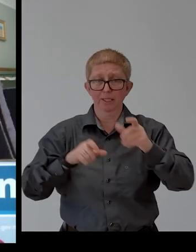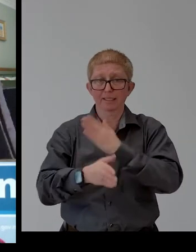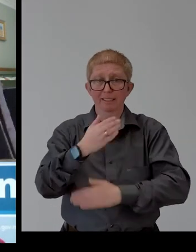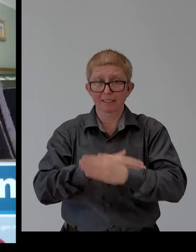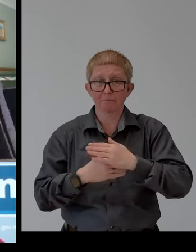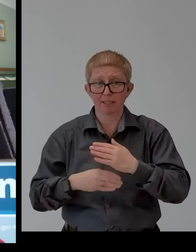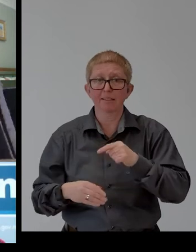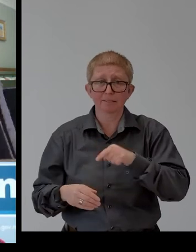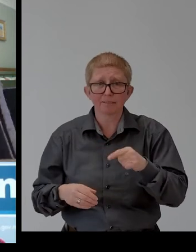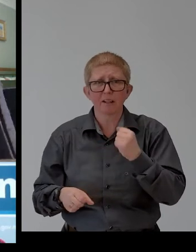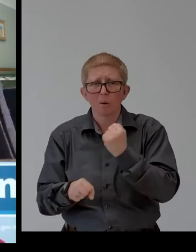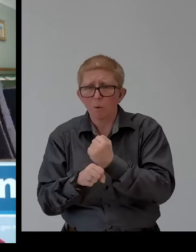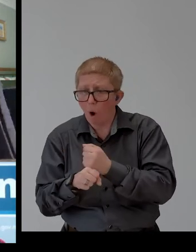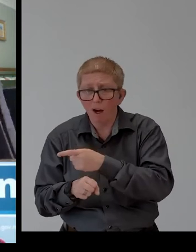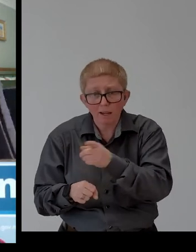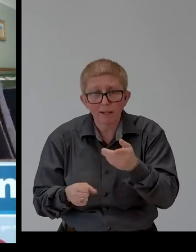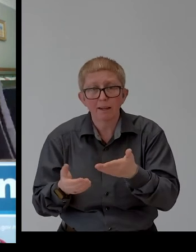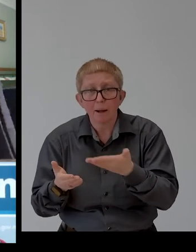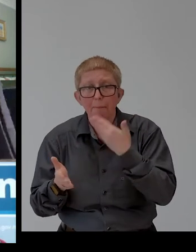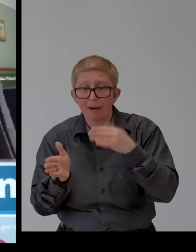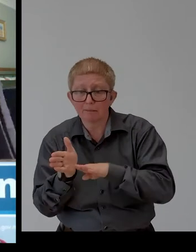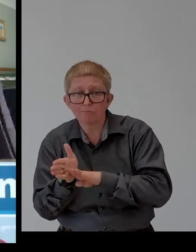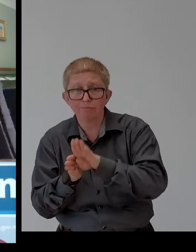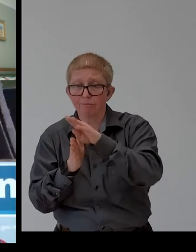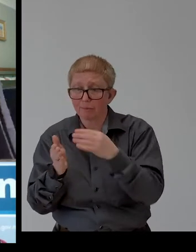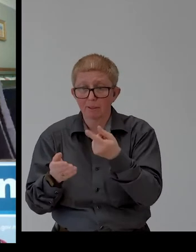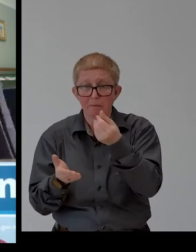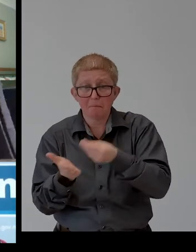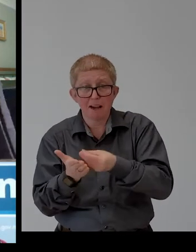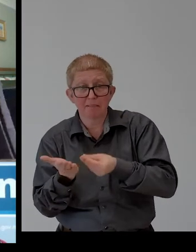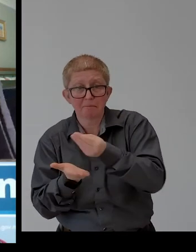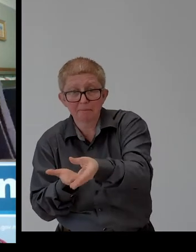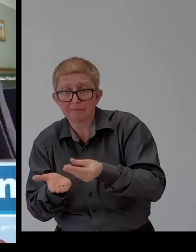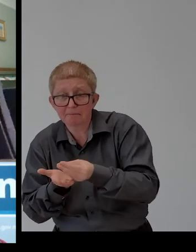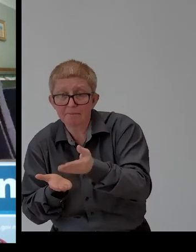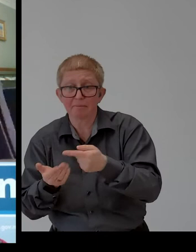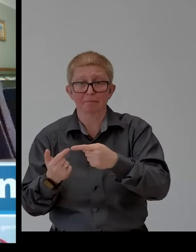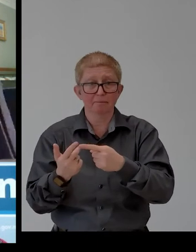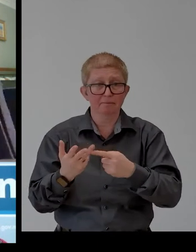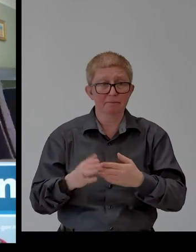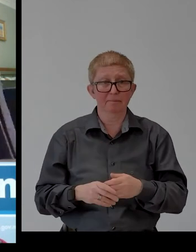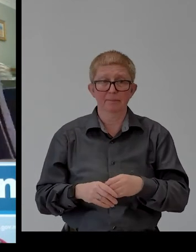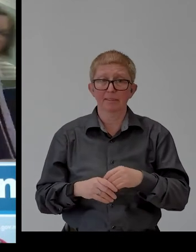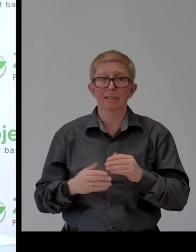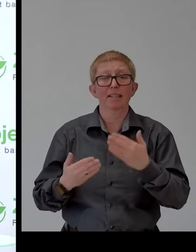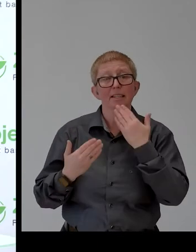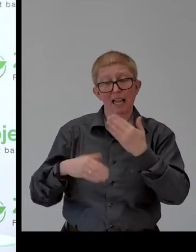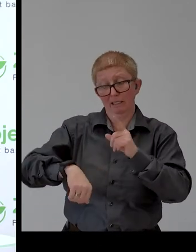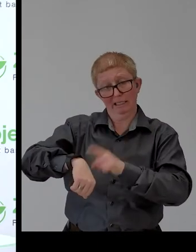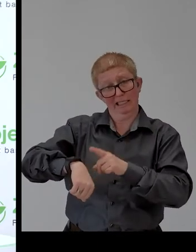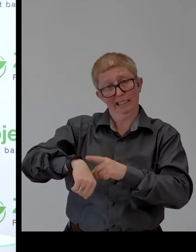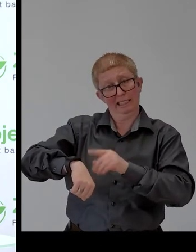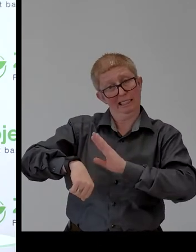inclusion and livelihood development programs. Naman is expanding. Thank you so much. Shishir. I am afraid